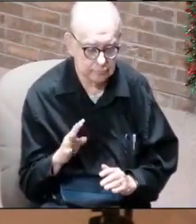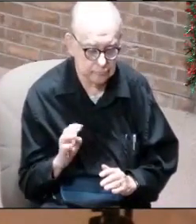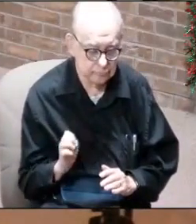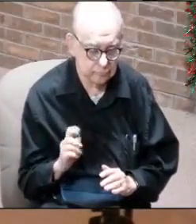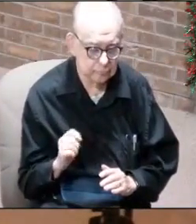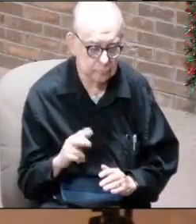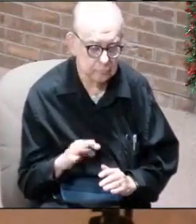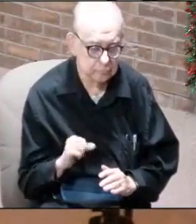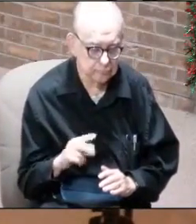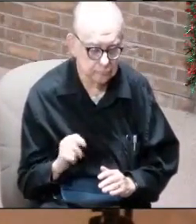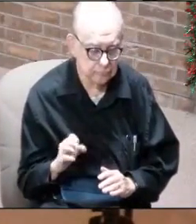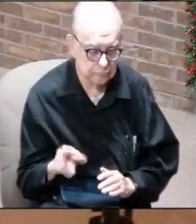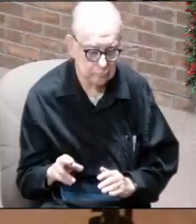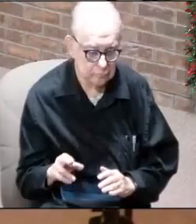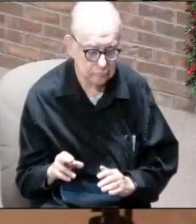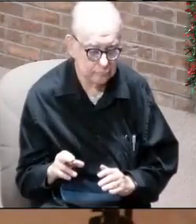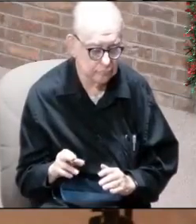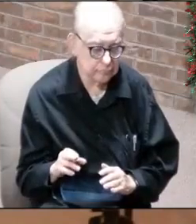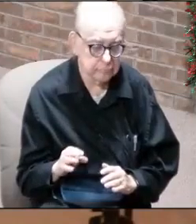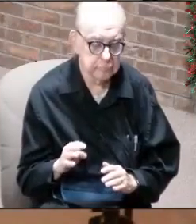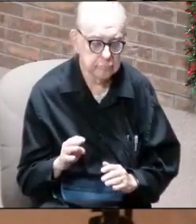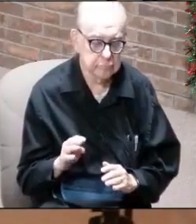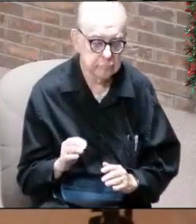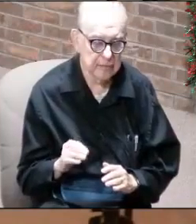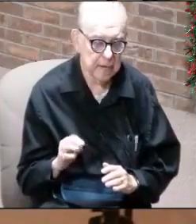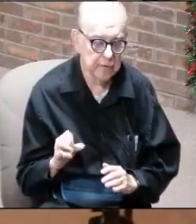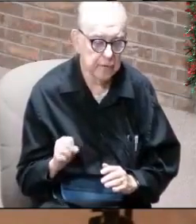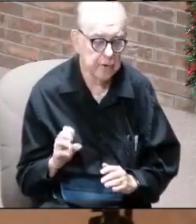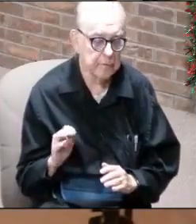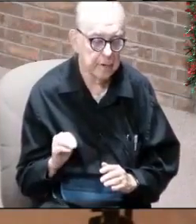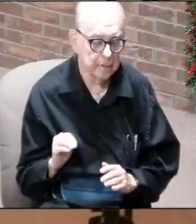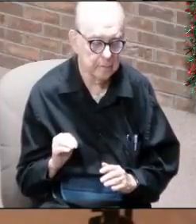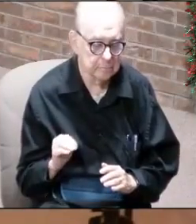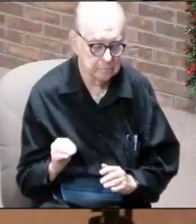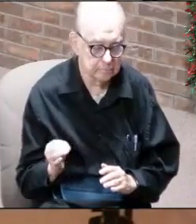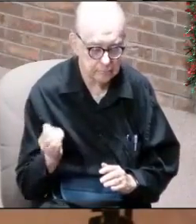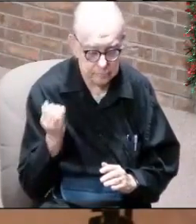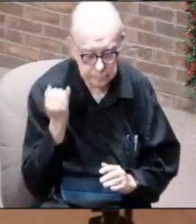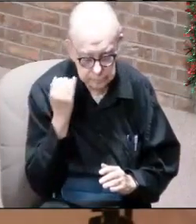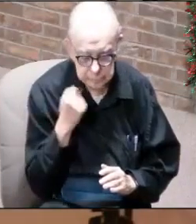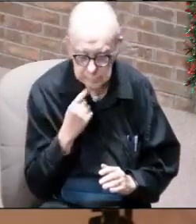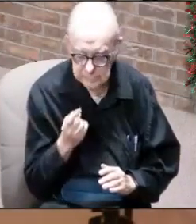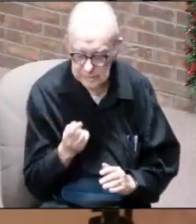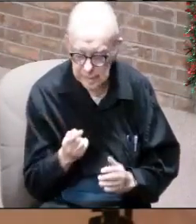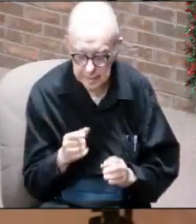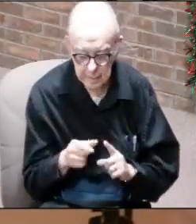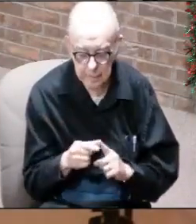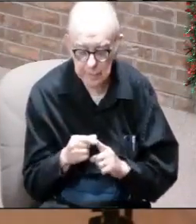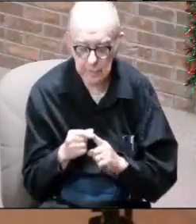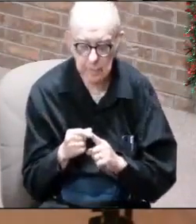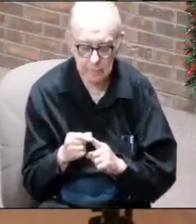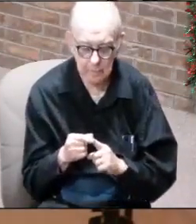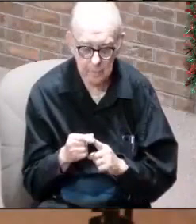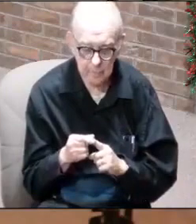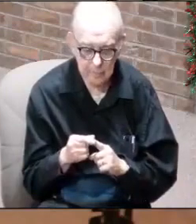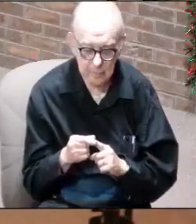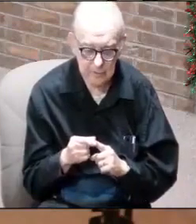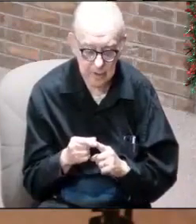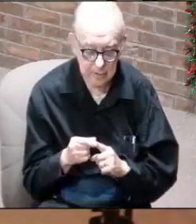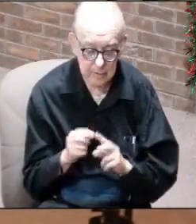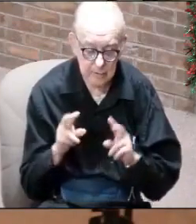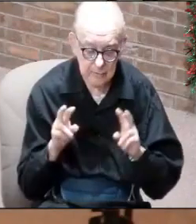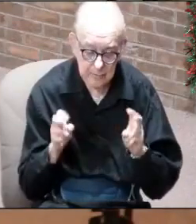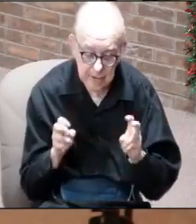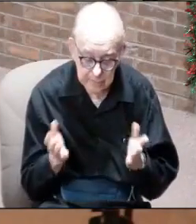Twitter, the mainstream media, if you were to say certain little phrases,